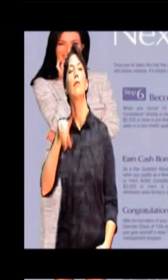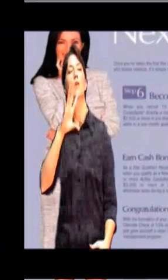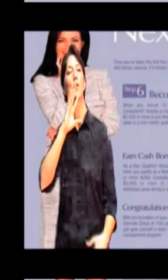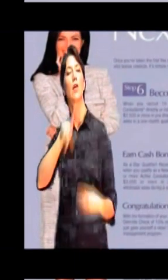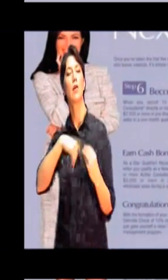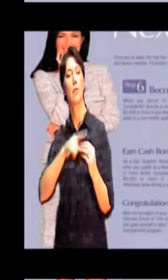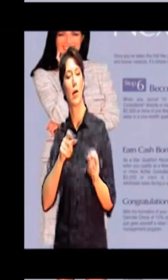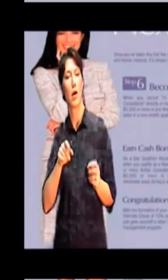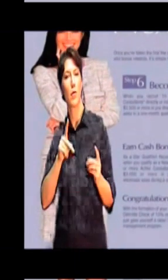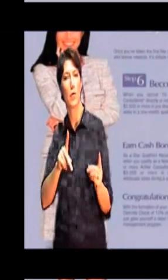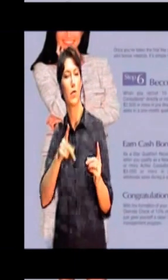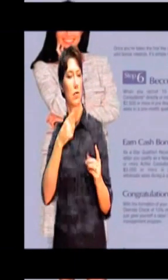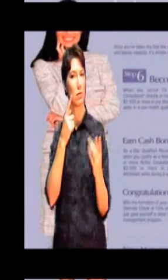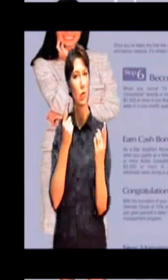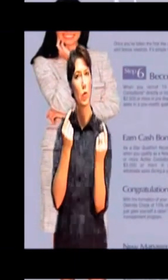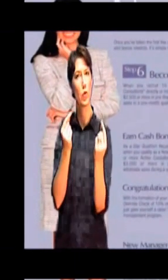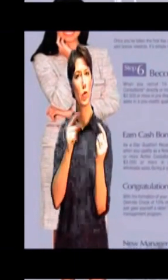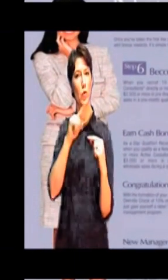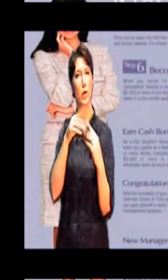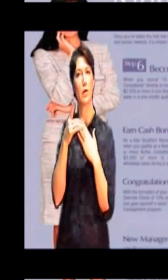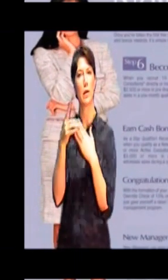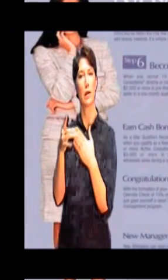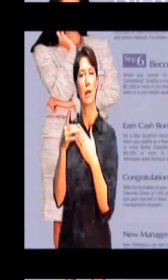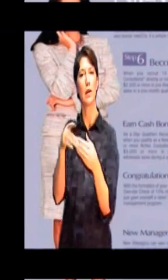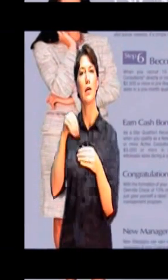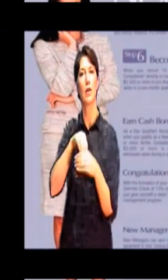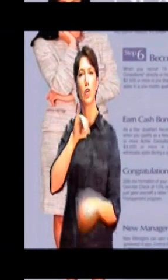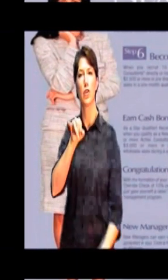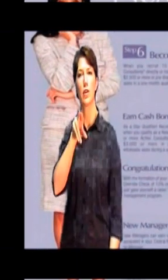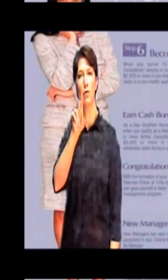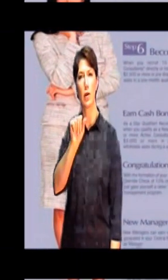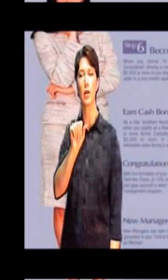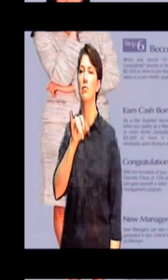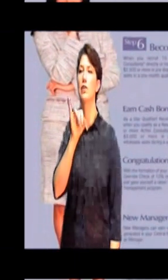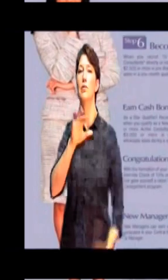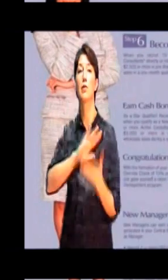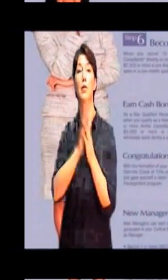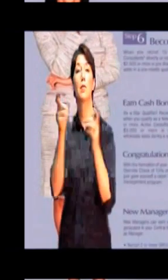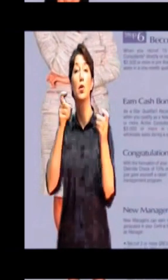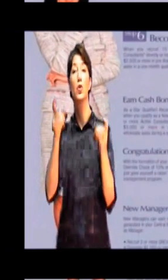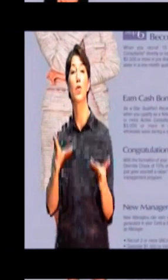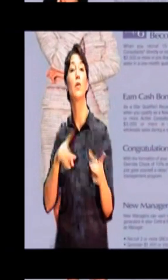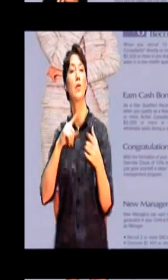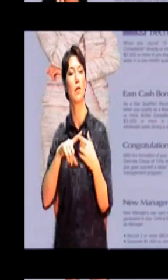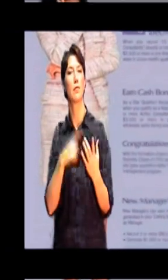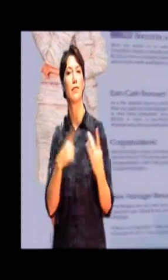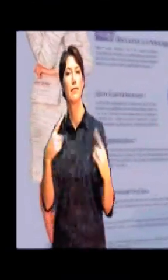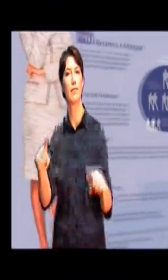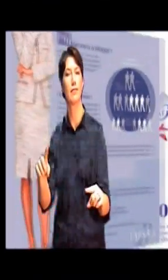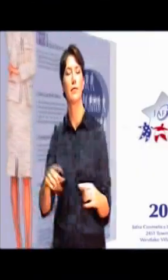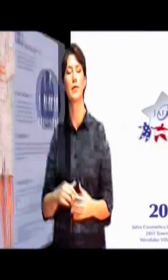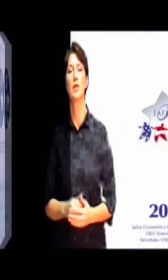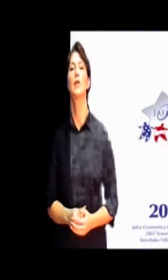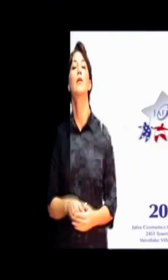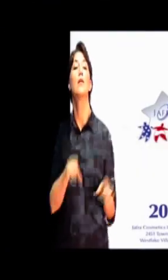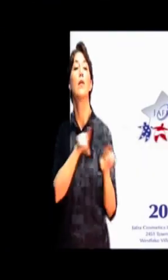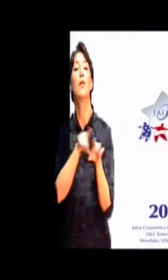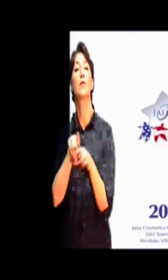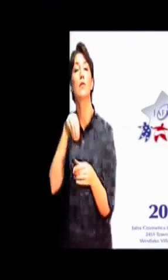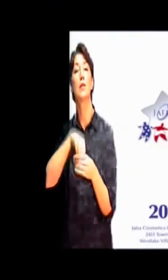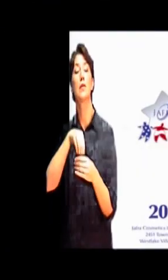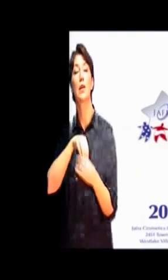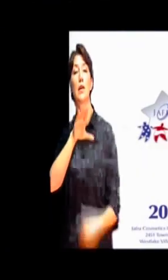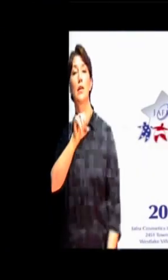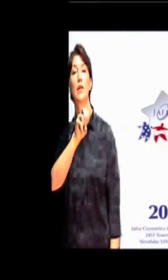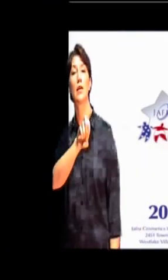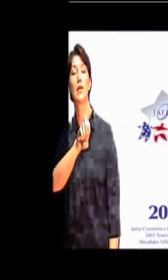opportunities to see what you will be able to do as a Jaffra leader, as a manager in the Jaffra business. Another item included